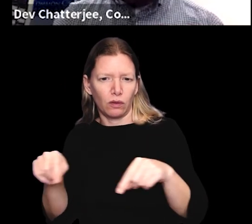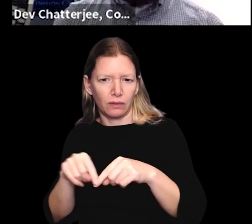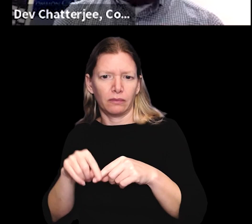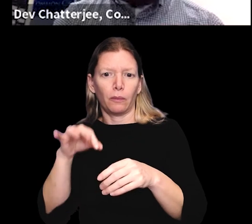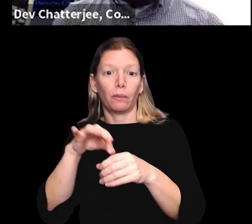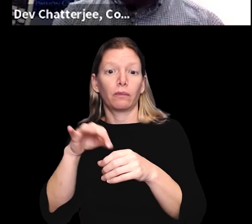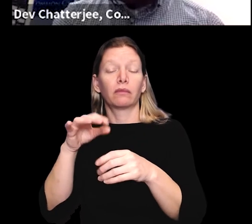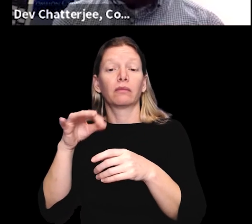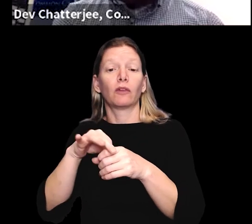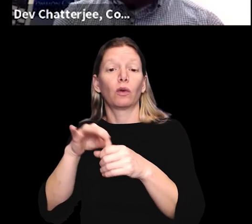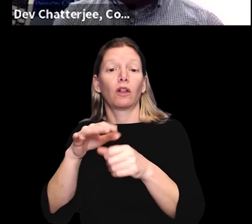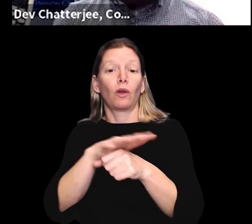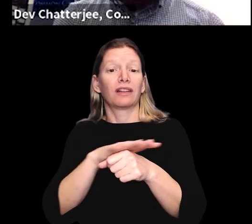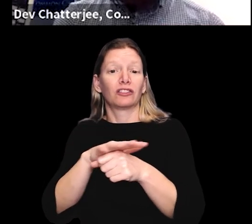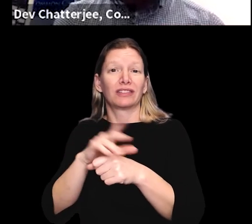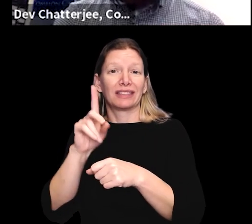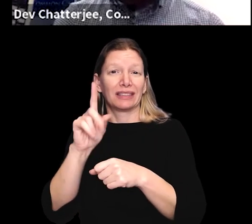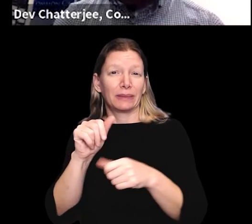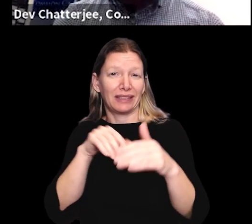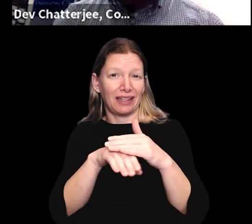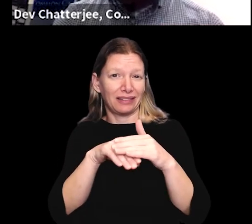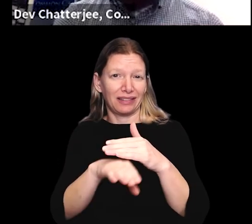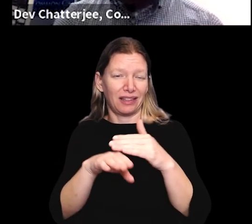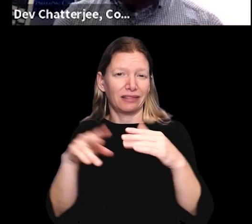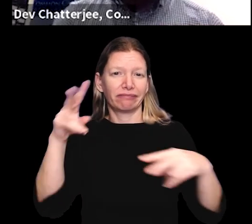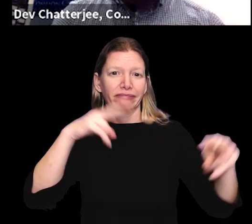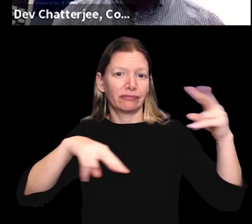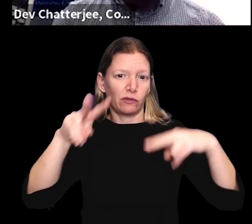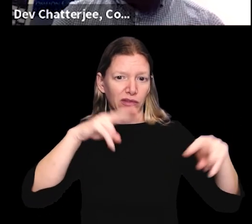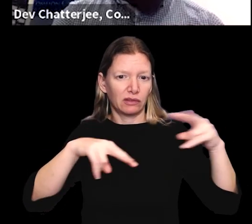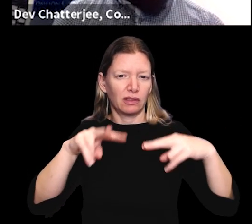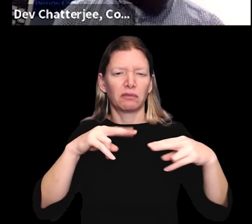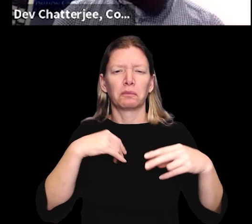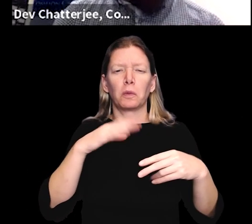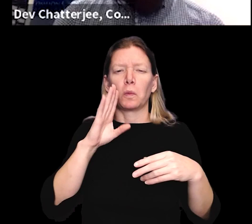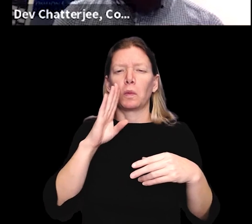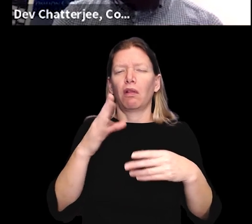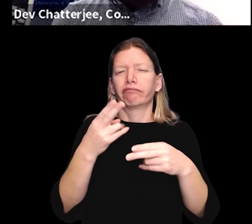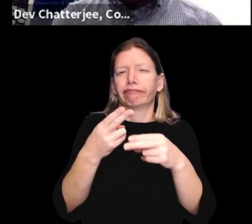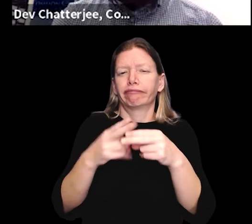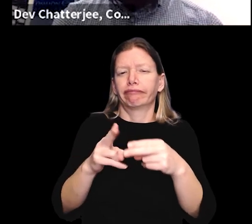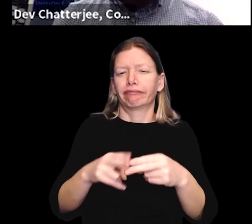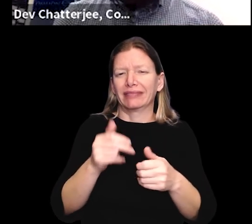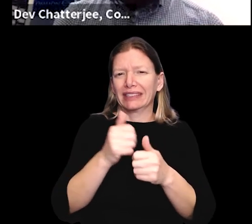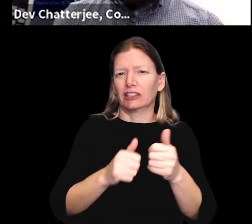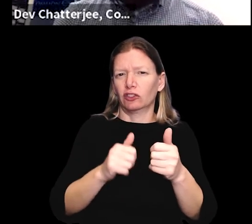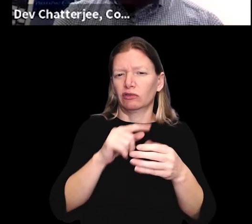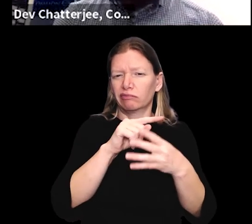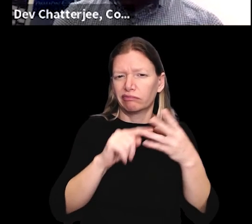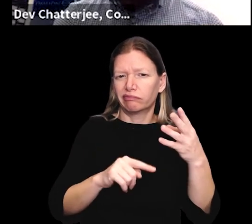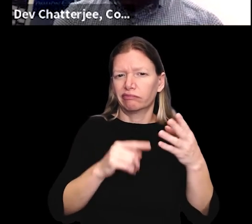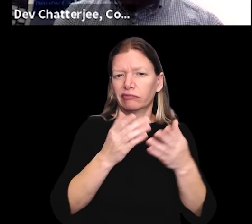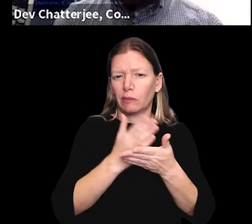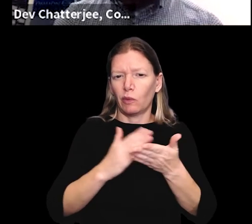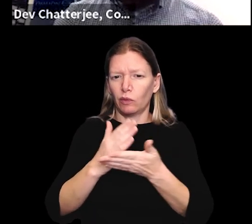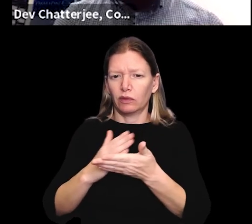and pulling location disability access oversight. So I can talk briefly about each of these